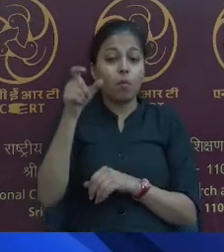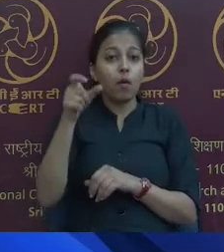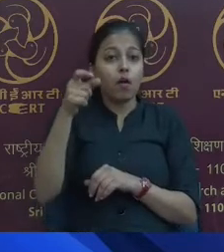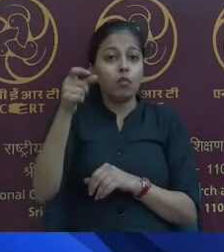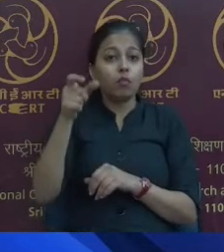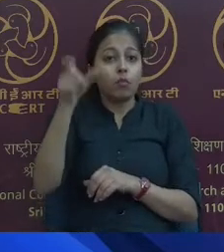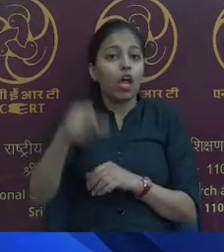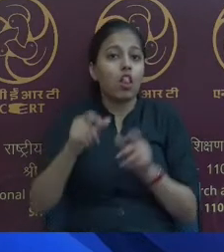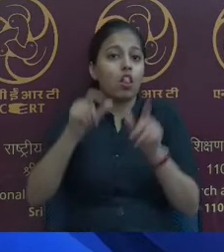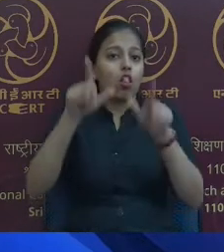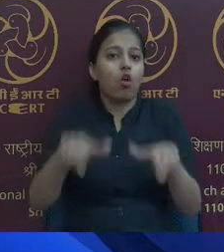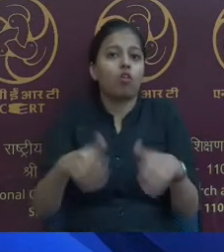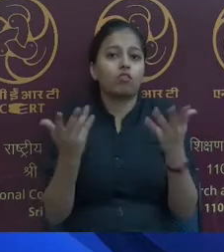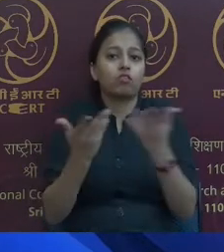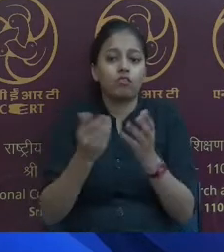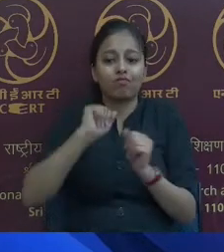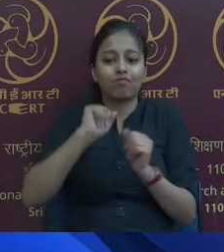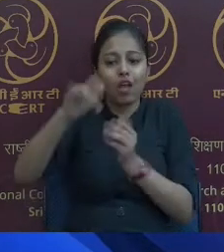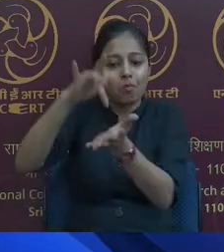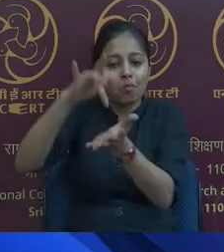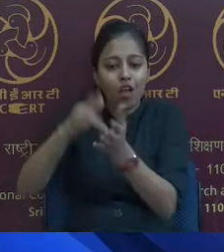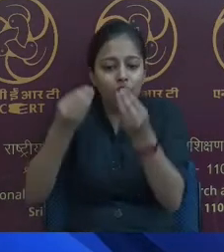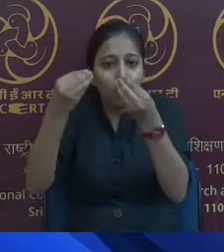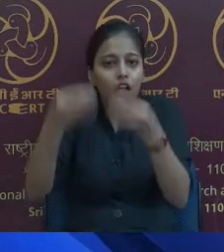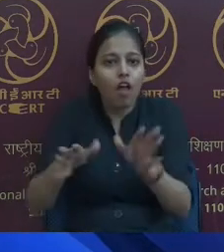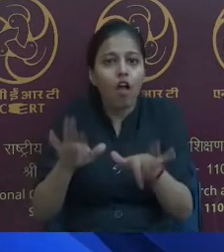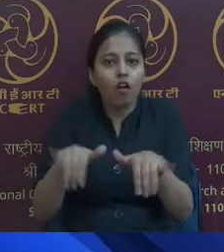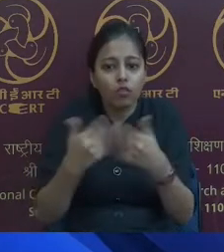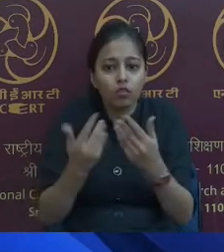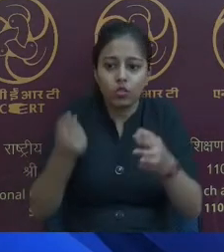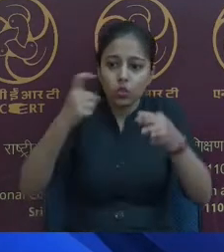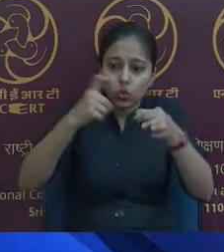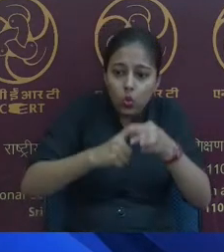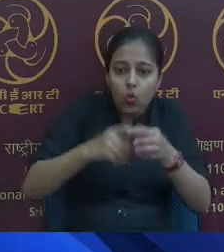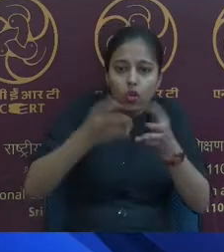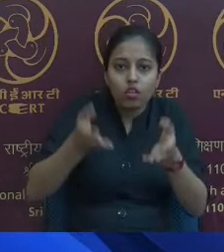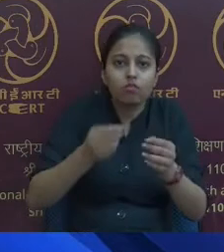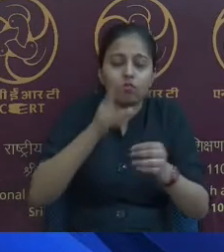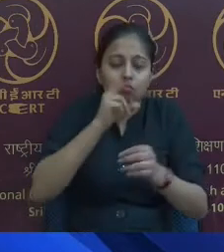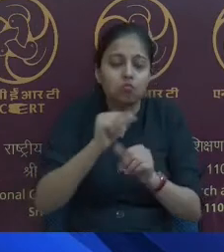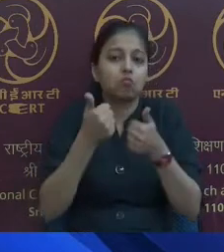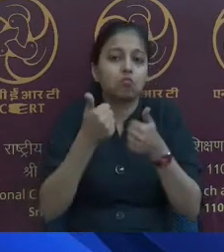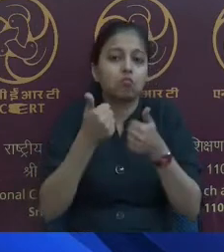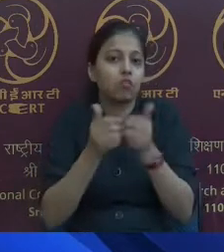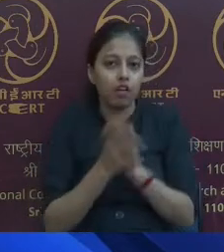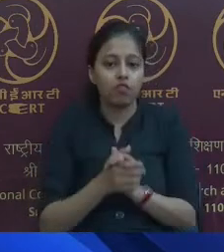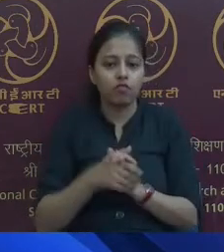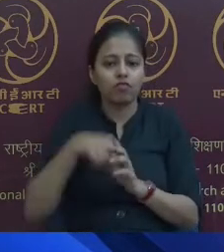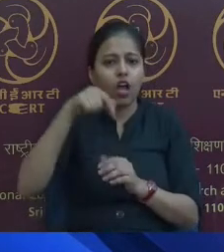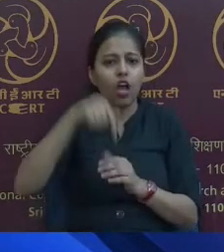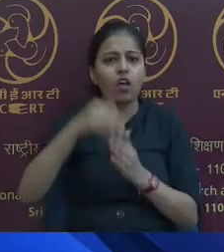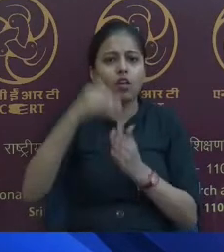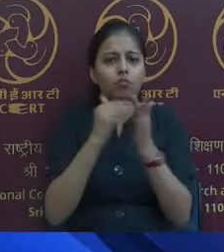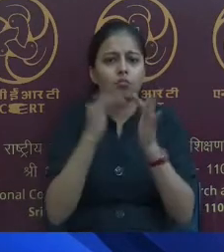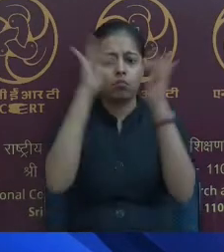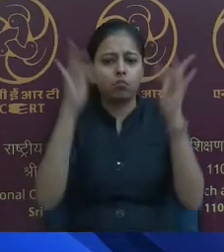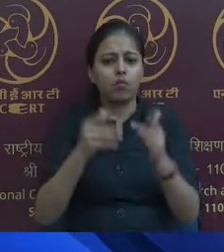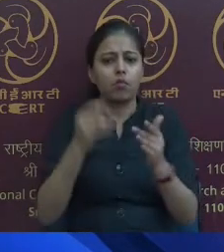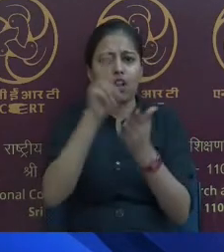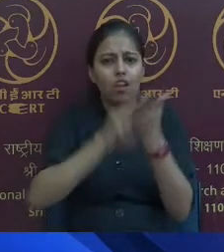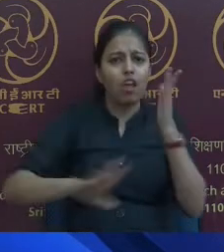at your place. Even after that, you have joined. That speaks of itself. So, today's webinar, national webinar on